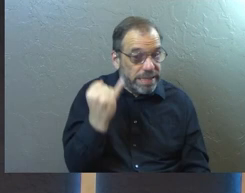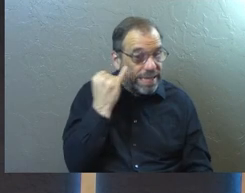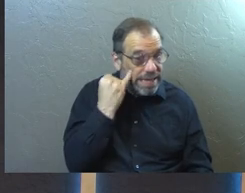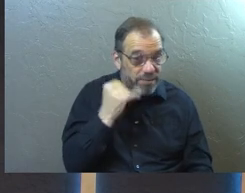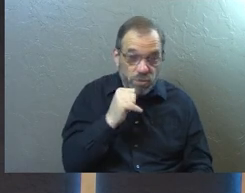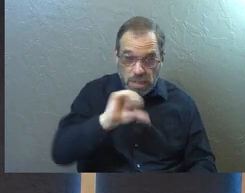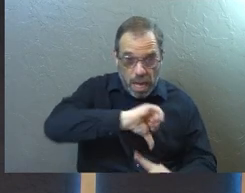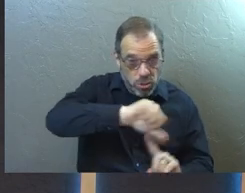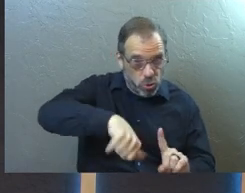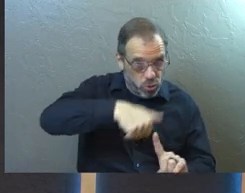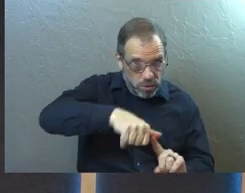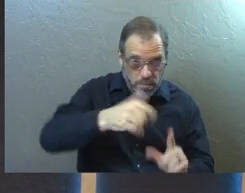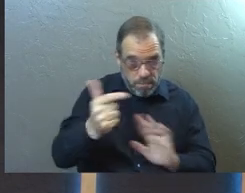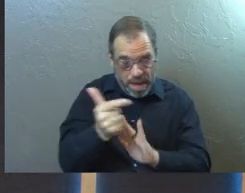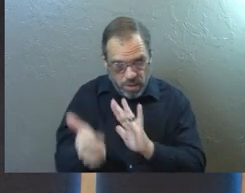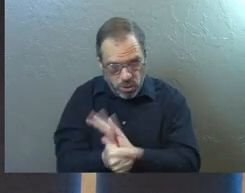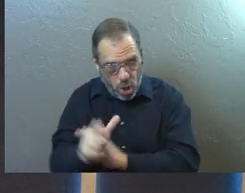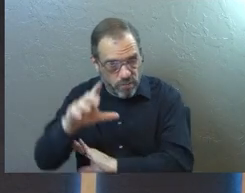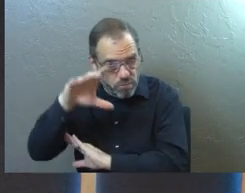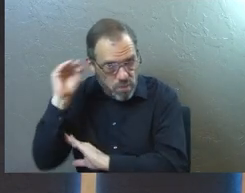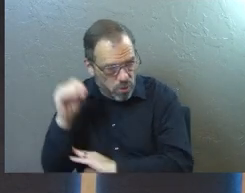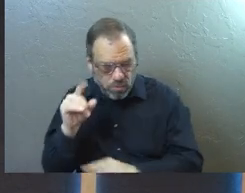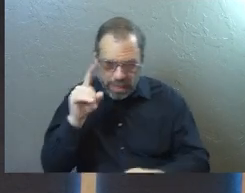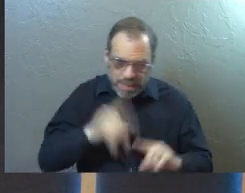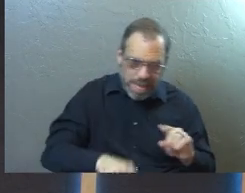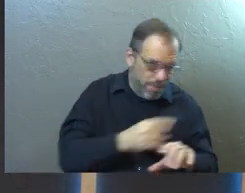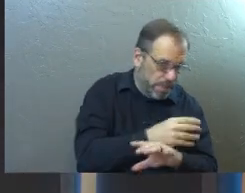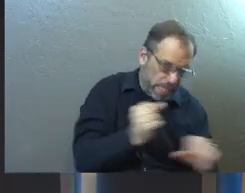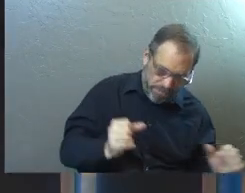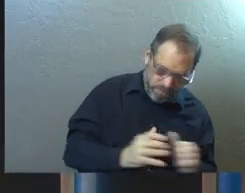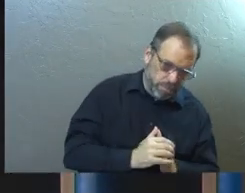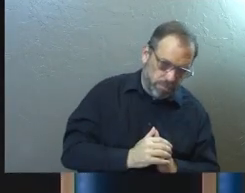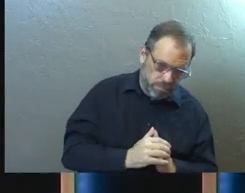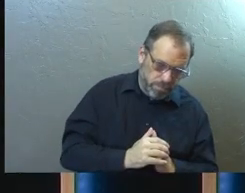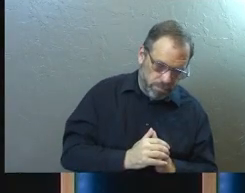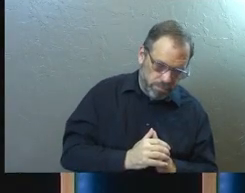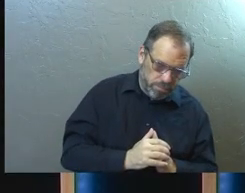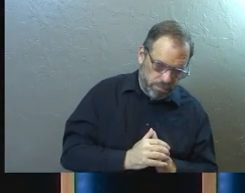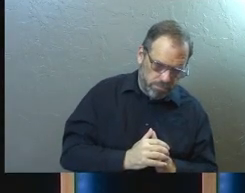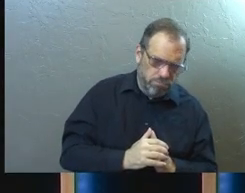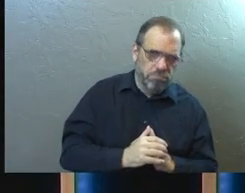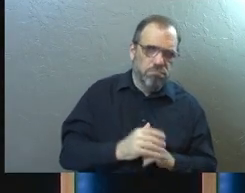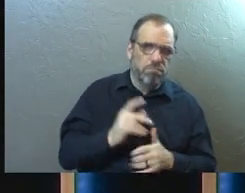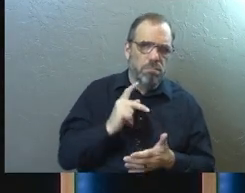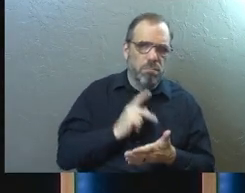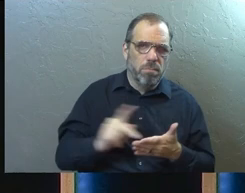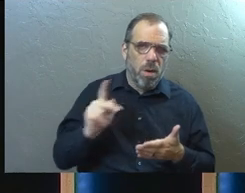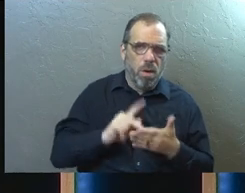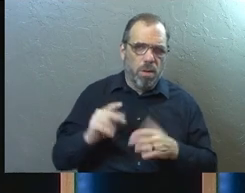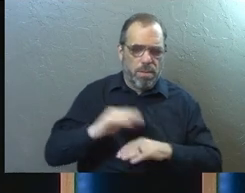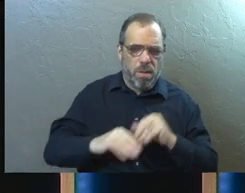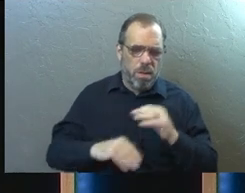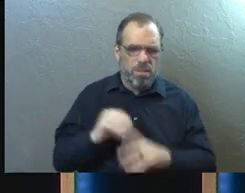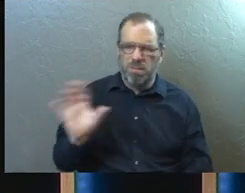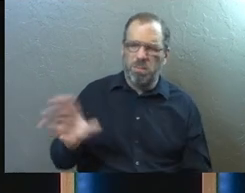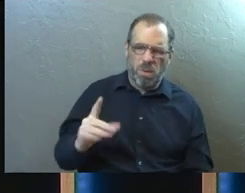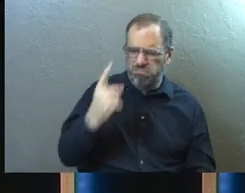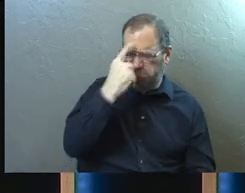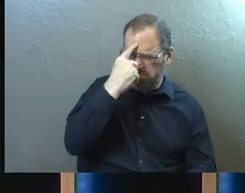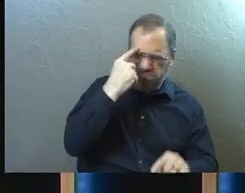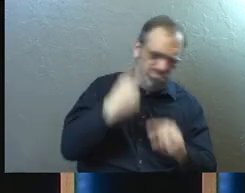you are circumcised as required by the law of Moses, you cannot be saved. Paul and Barnabas disagreed with them, arguing